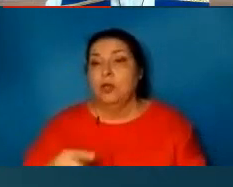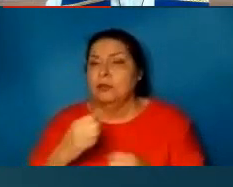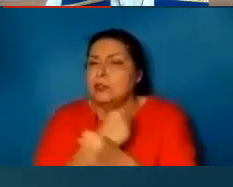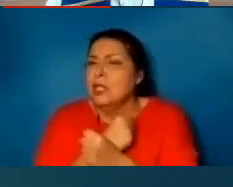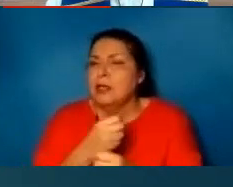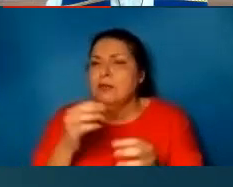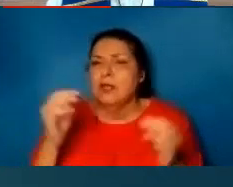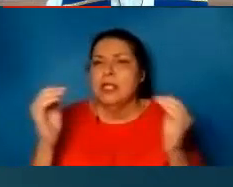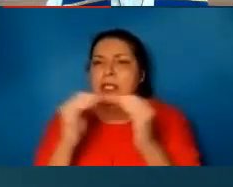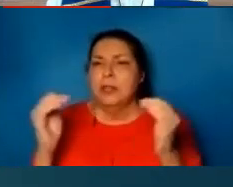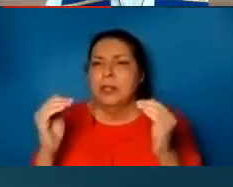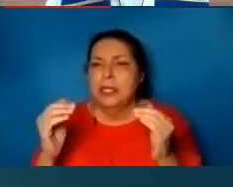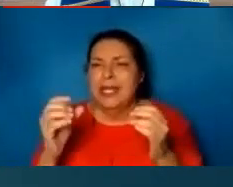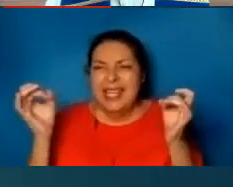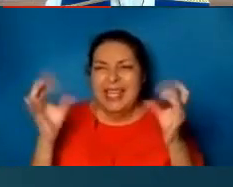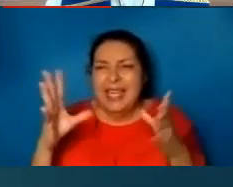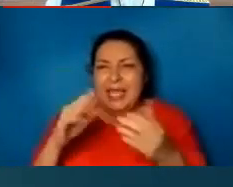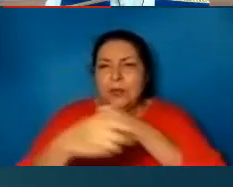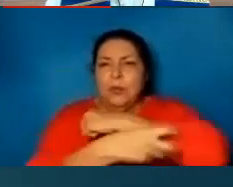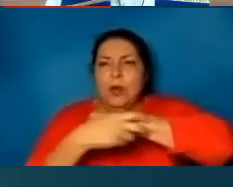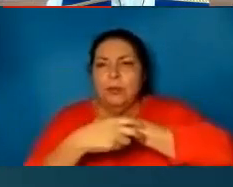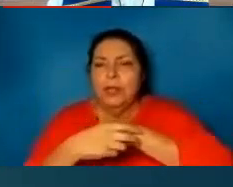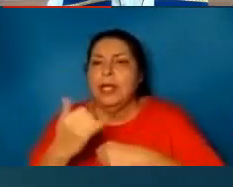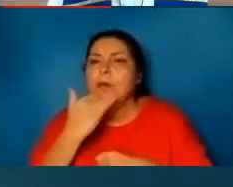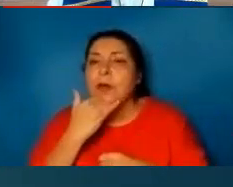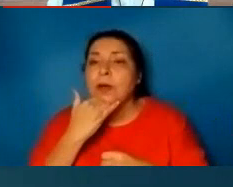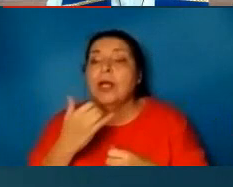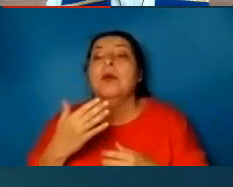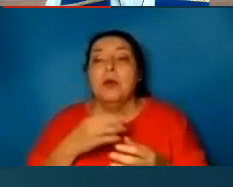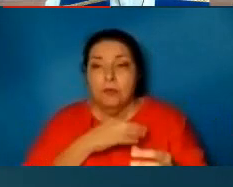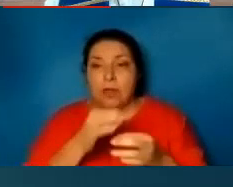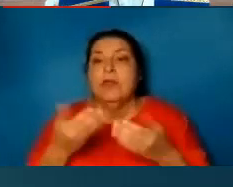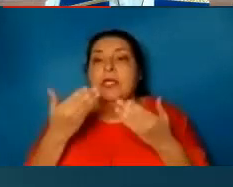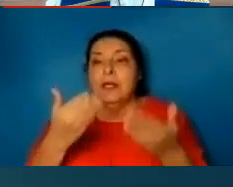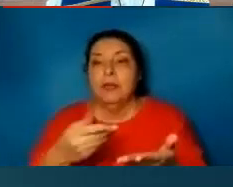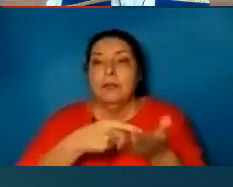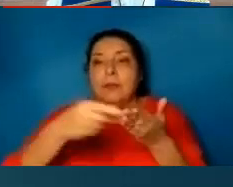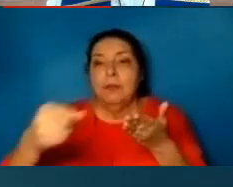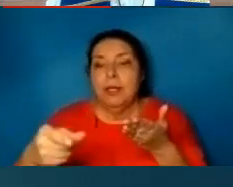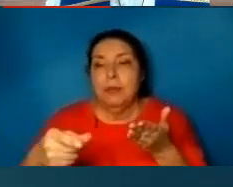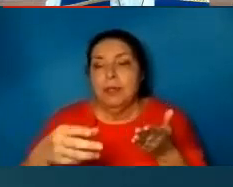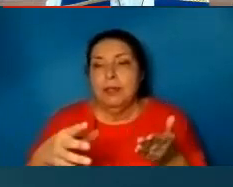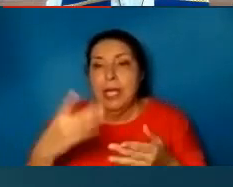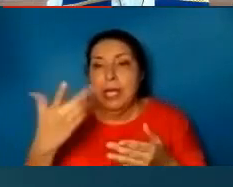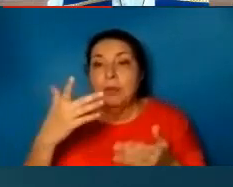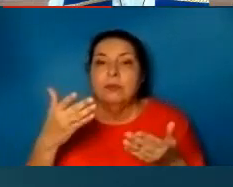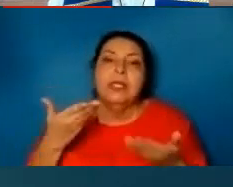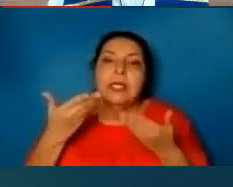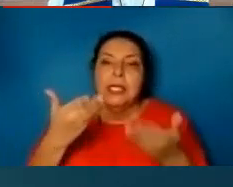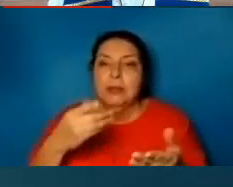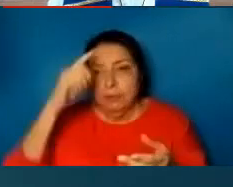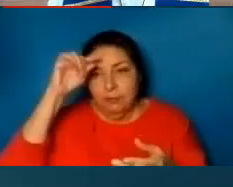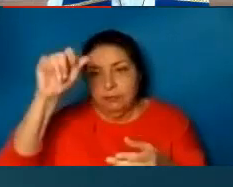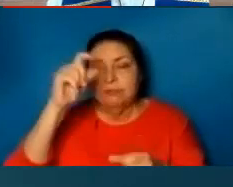robbery and wrong. I will faithfully give them their recompense, and I will make them an everlasting covenant with them.